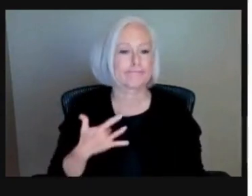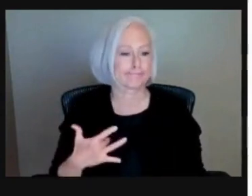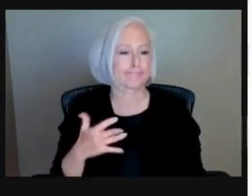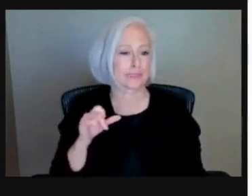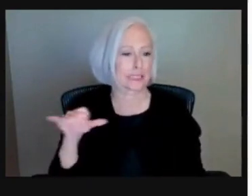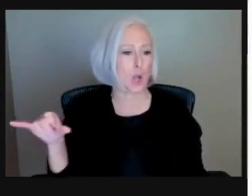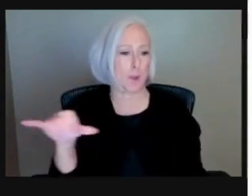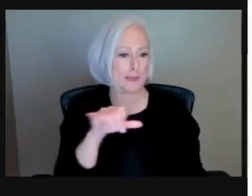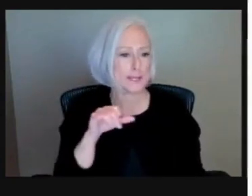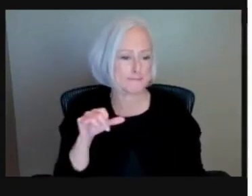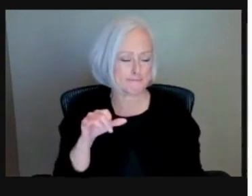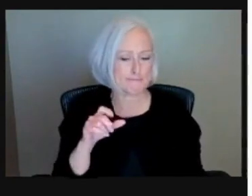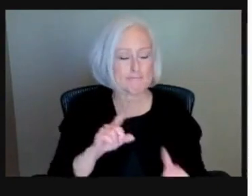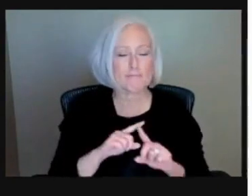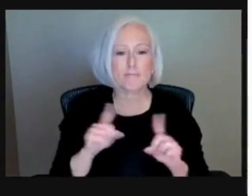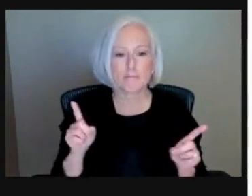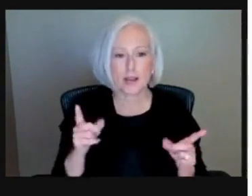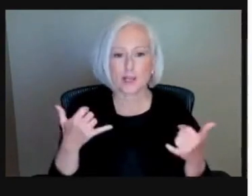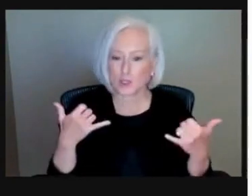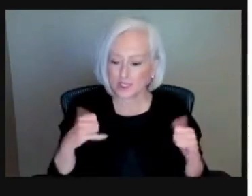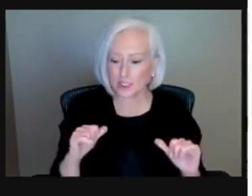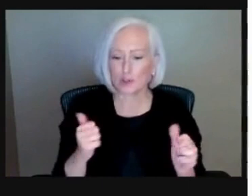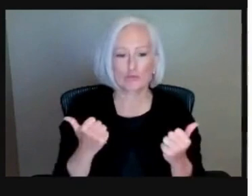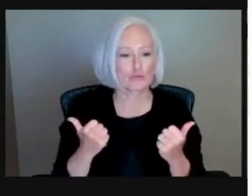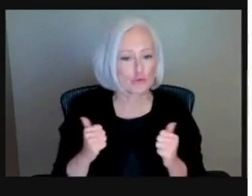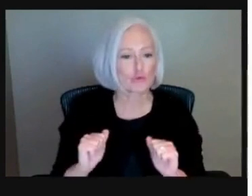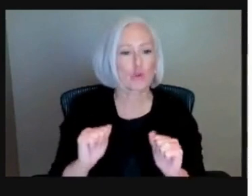but we want to still make that connection.